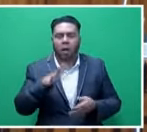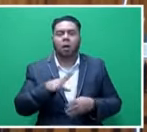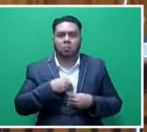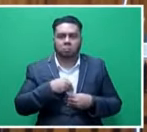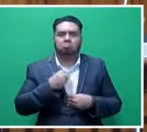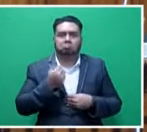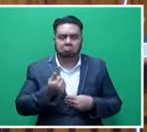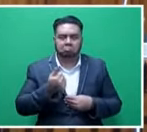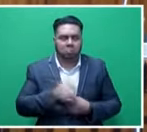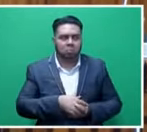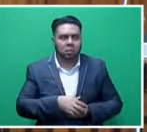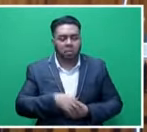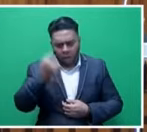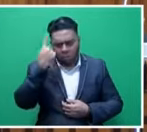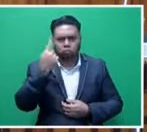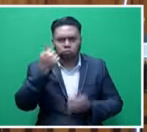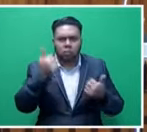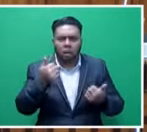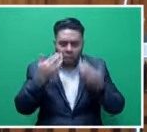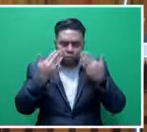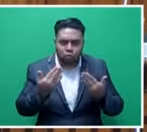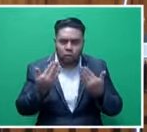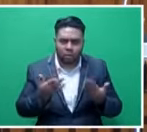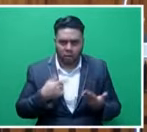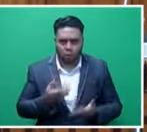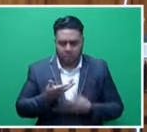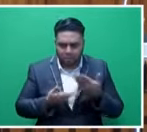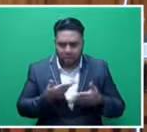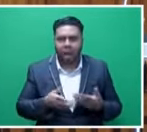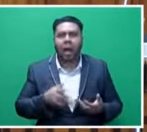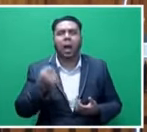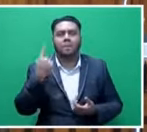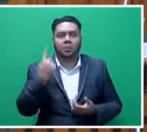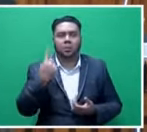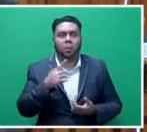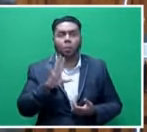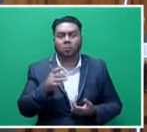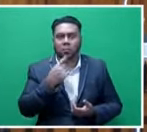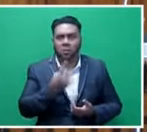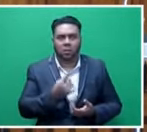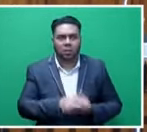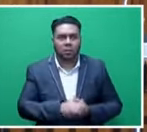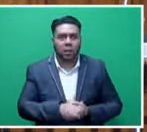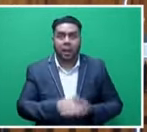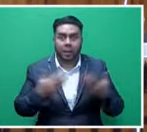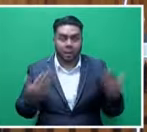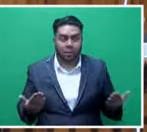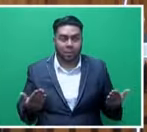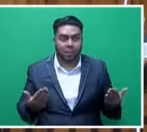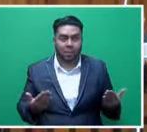Nawai Kula. They understood that. They appreciated the fact. What they were also very complimentary about was the fact that now